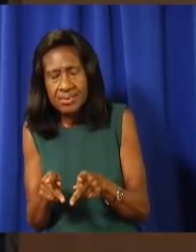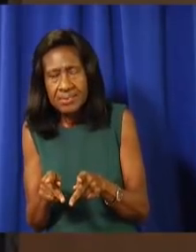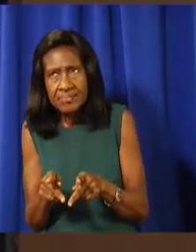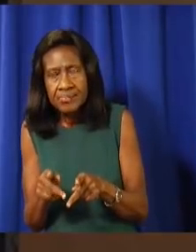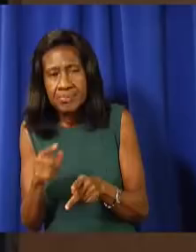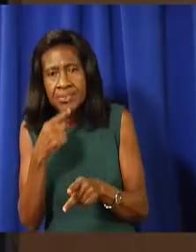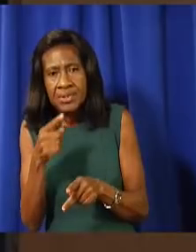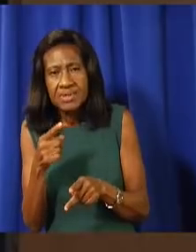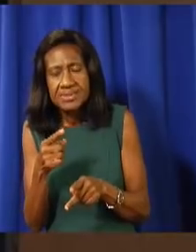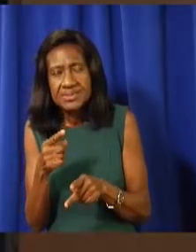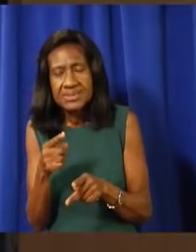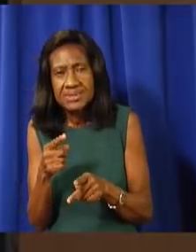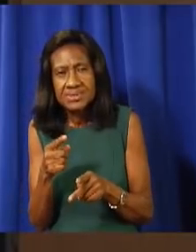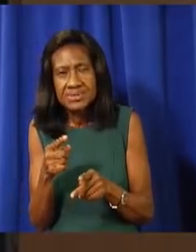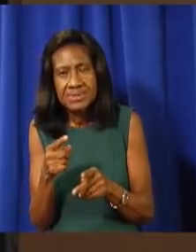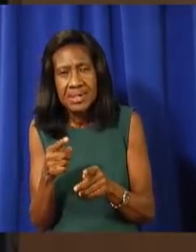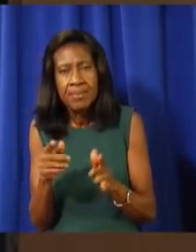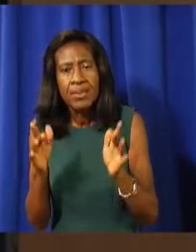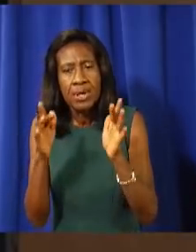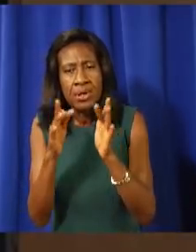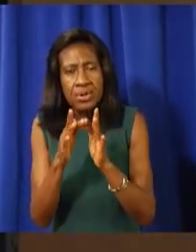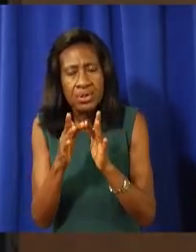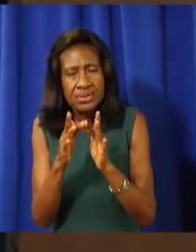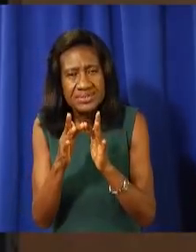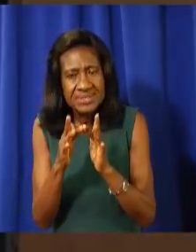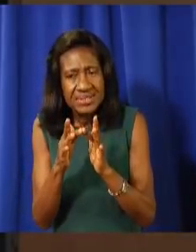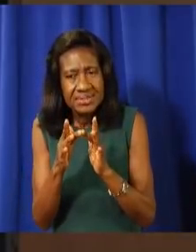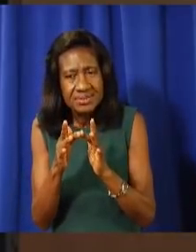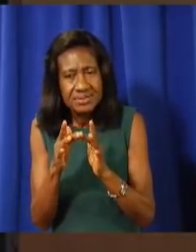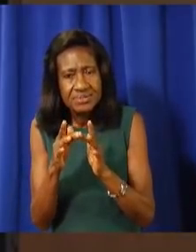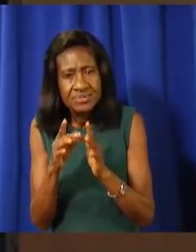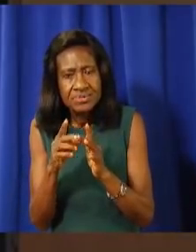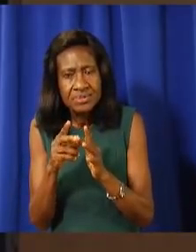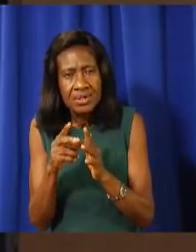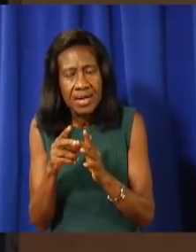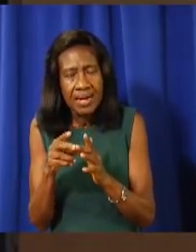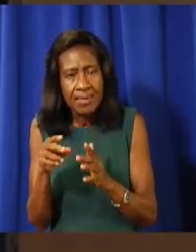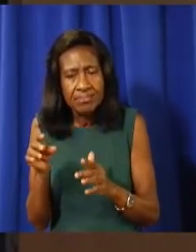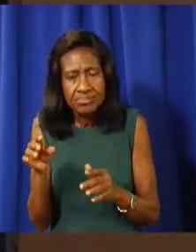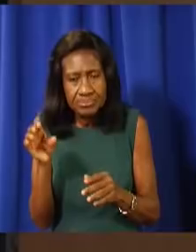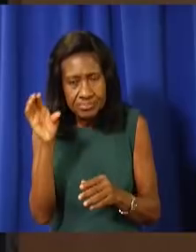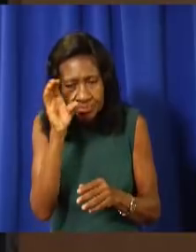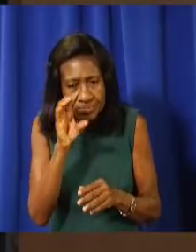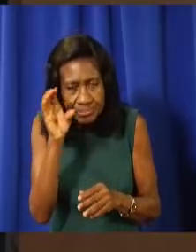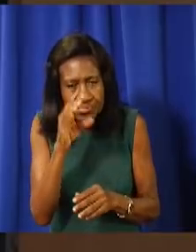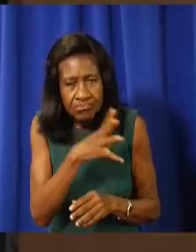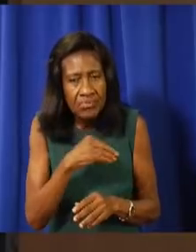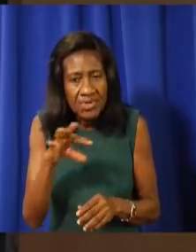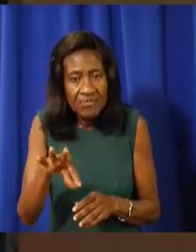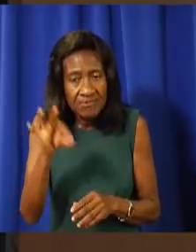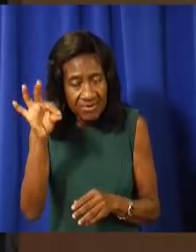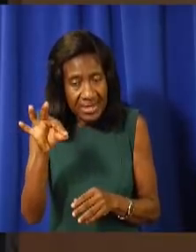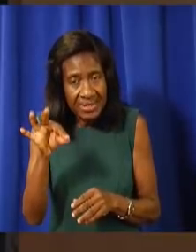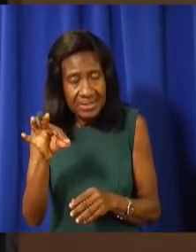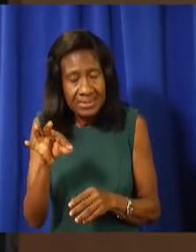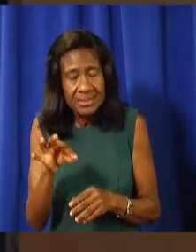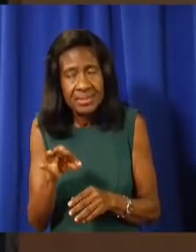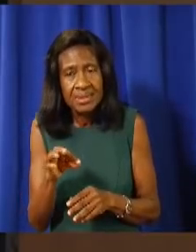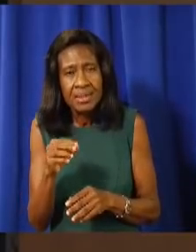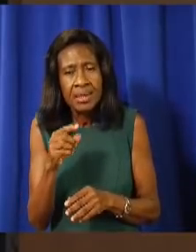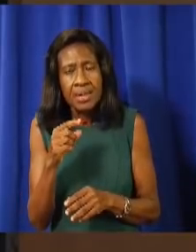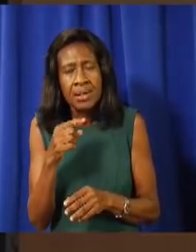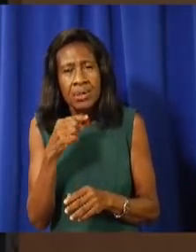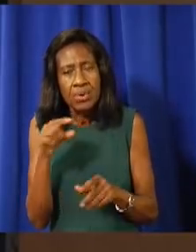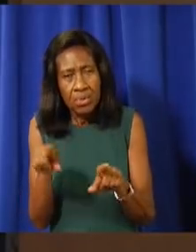the individual, and we will find out not only who, of course we'll test all the rest of the household members, and see if